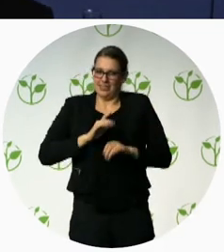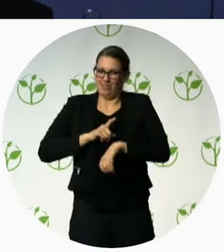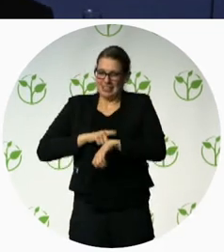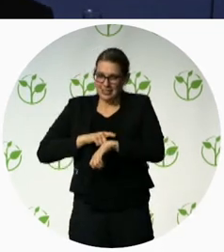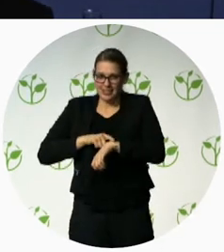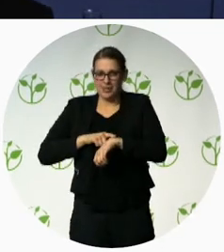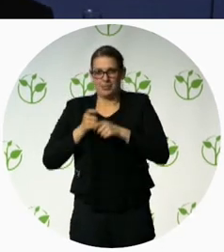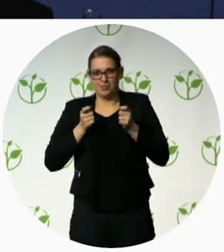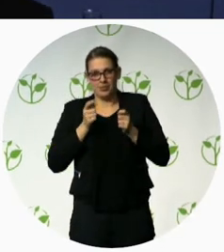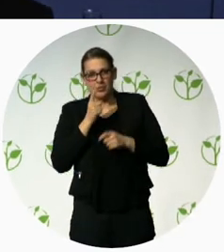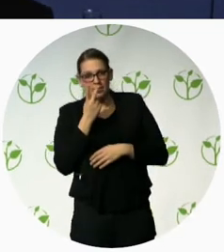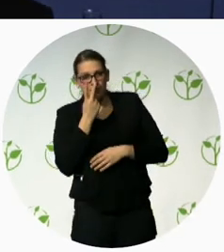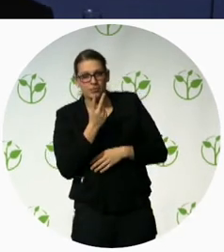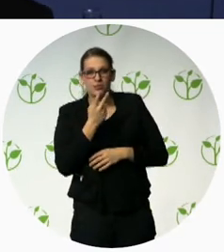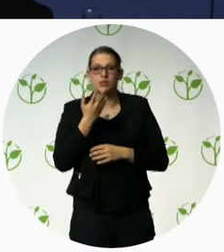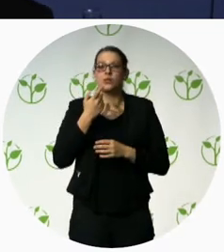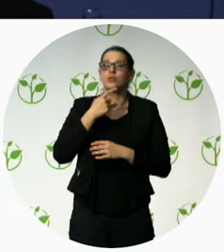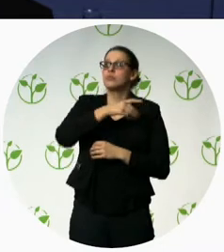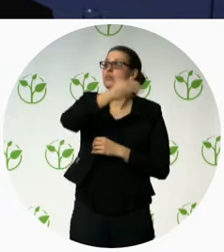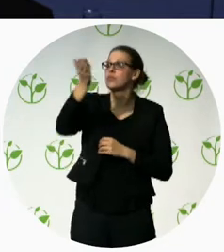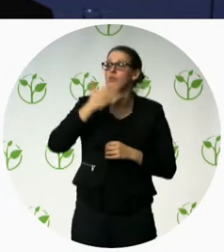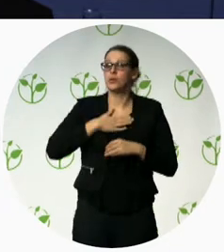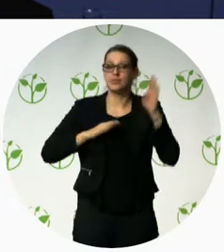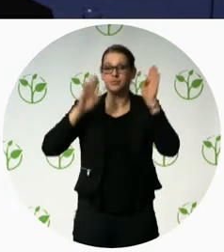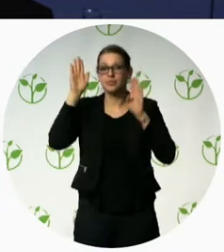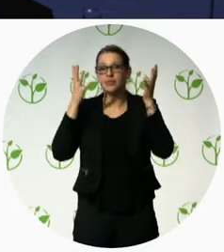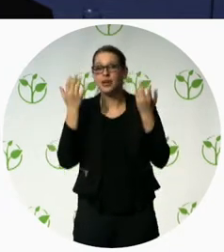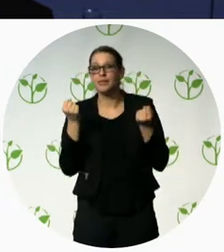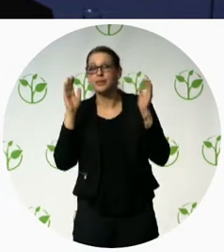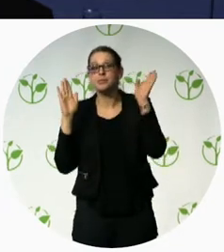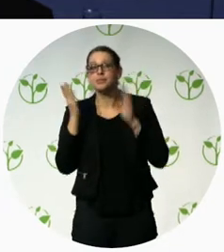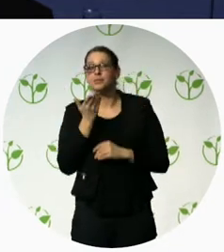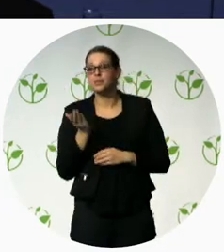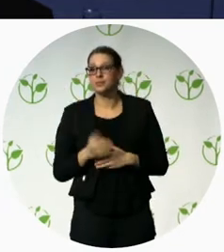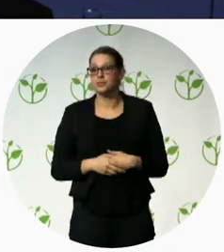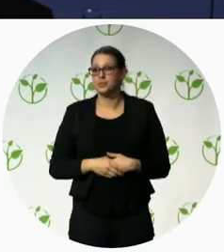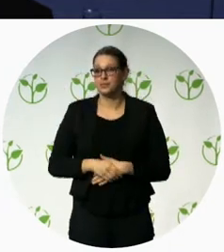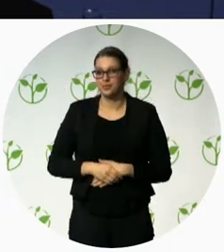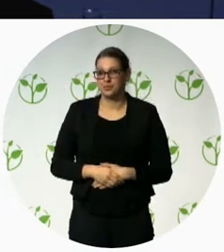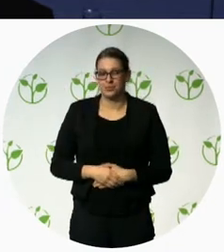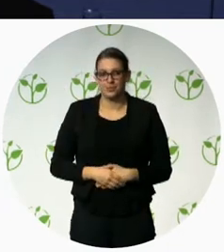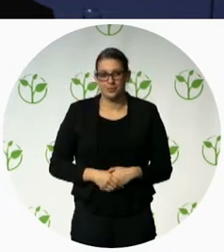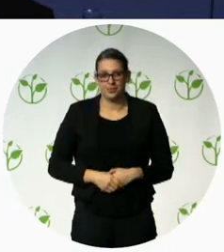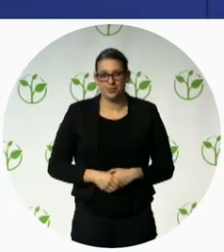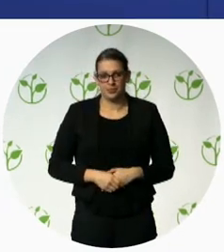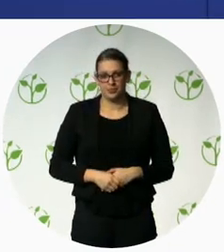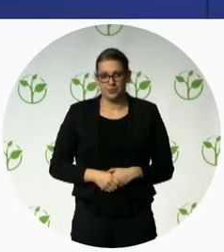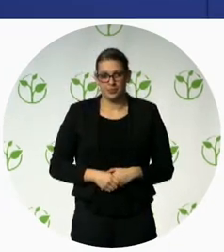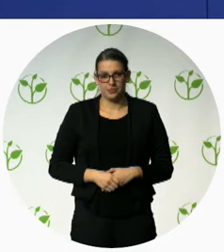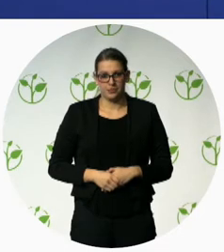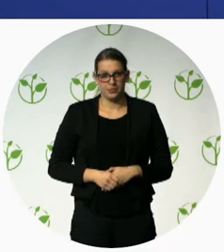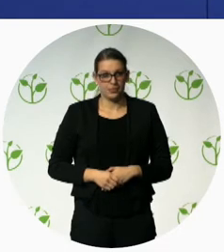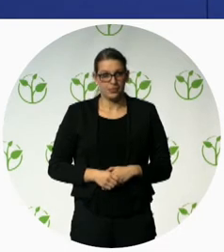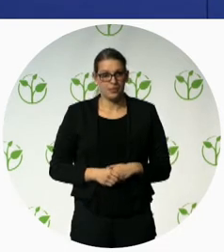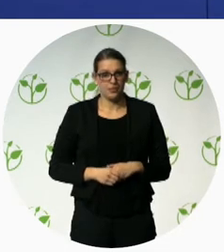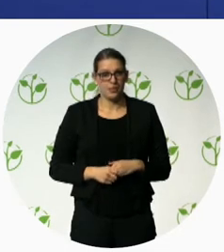have plenty of time to hear from you so if you have a question please wave we'll try to point at you if you could please remember to use the